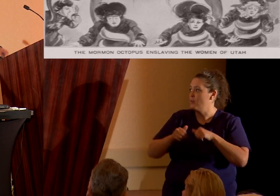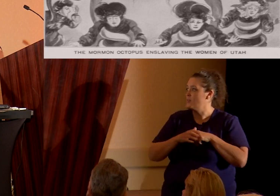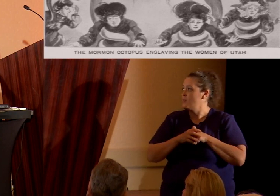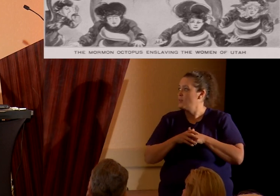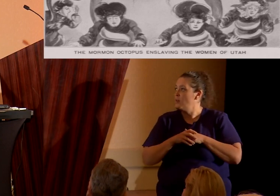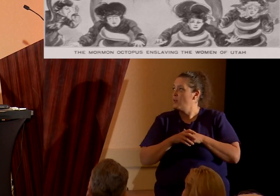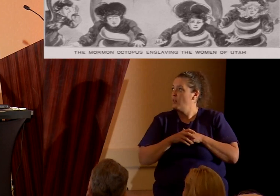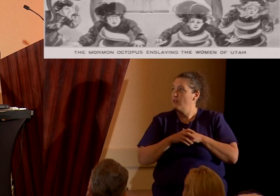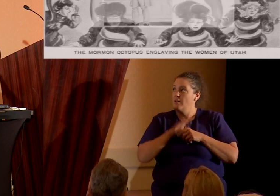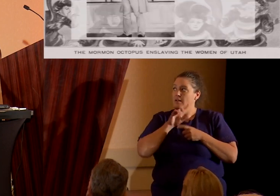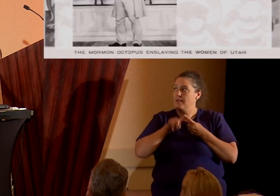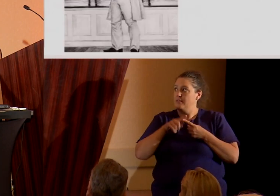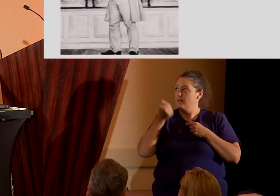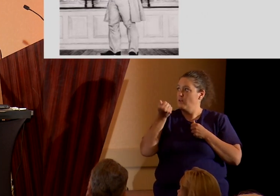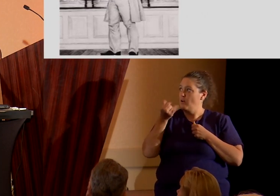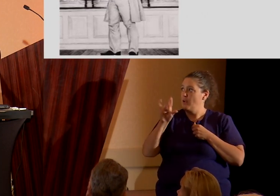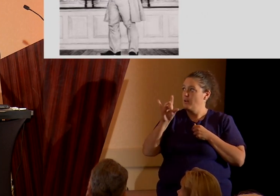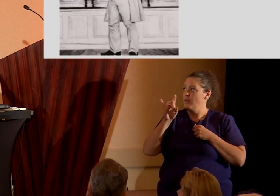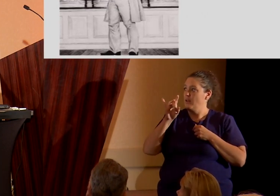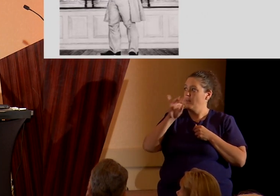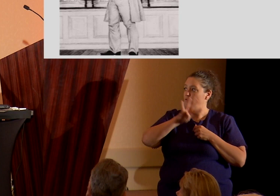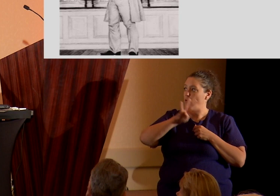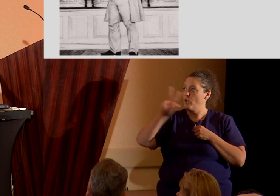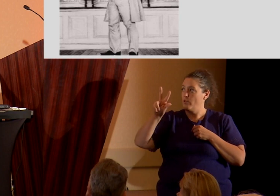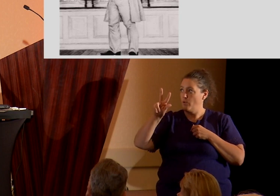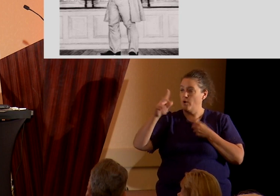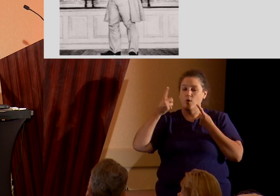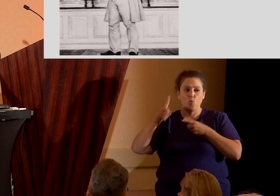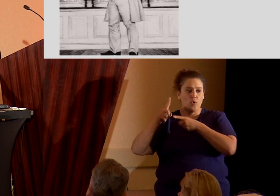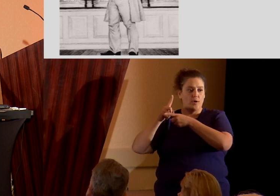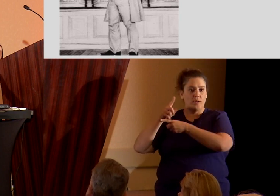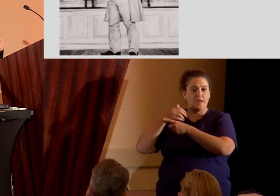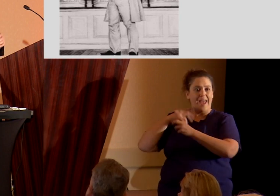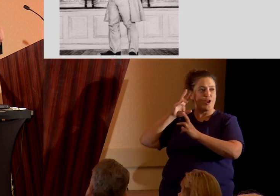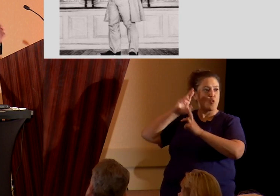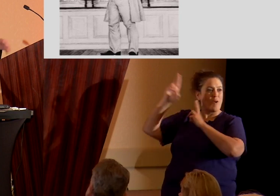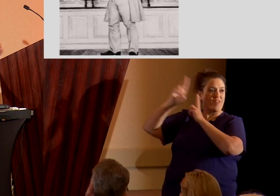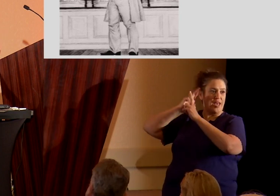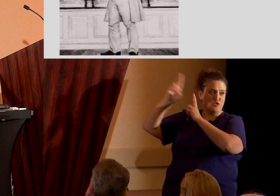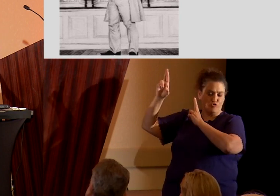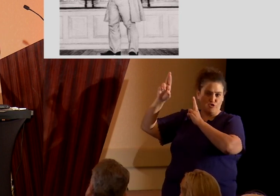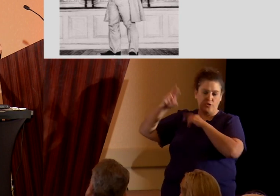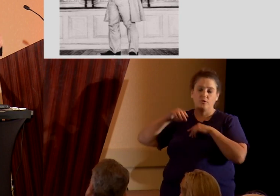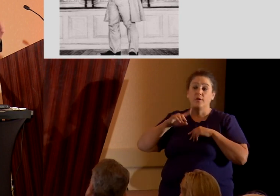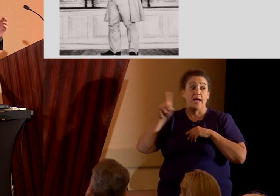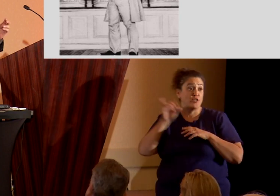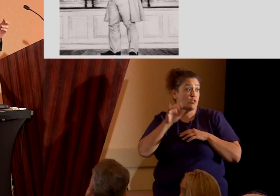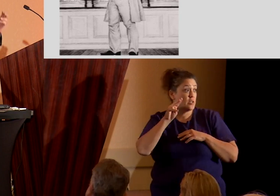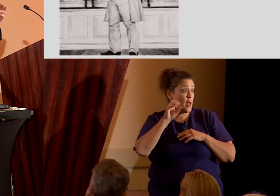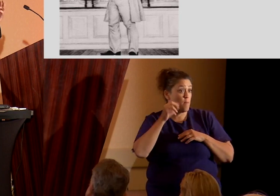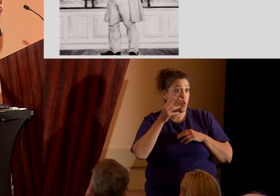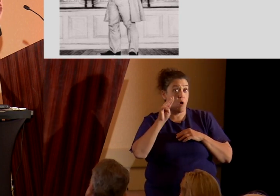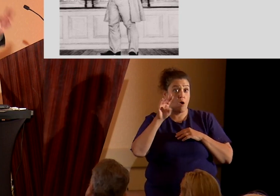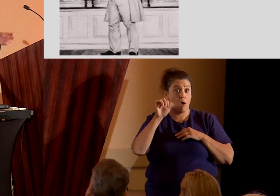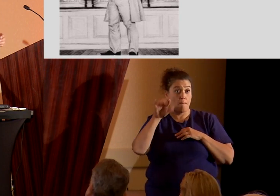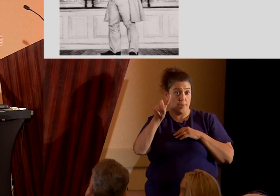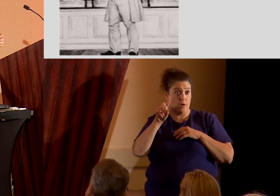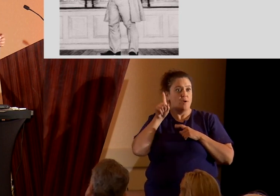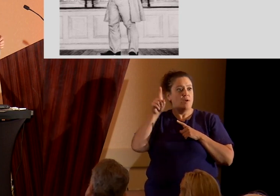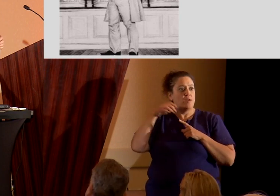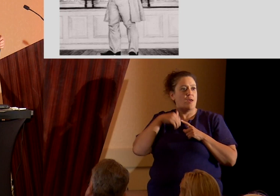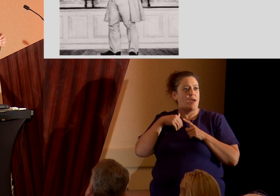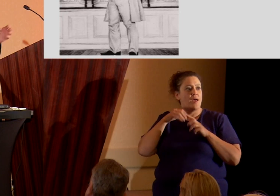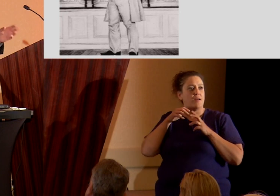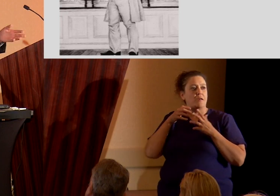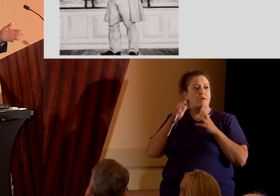pulpits, until 1843, when Smith had a revelation. And by the way, just like Muhammad, Smith had incredibly